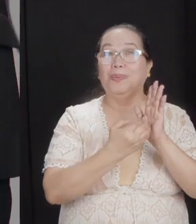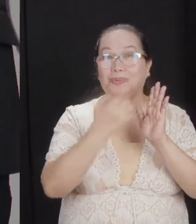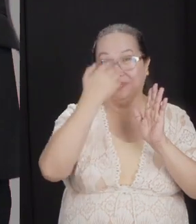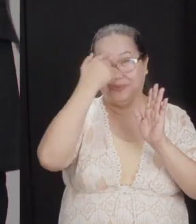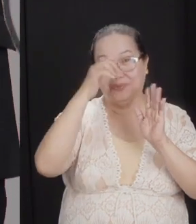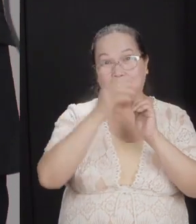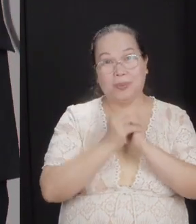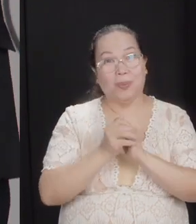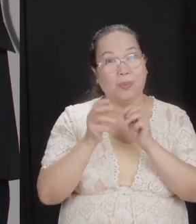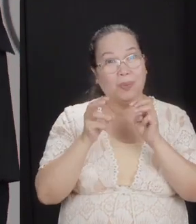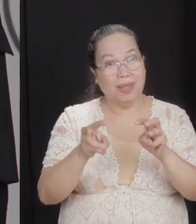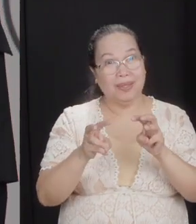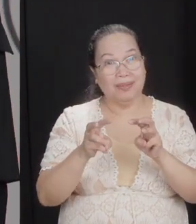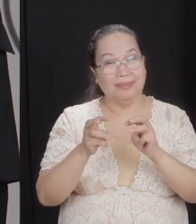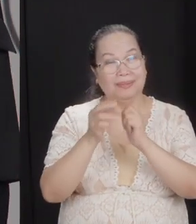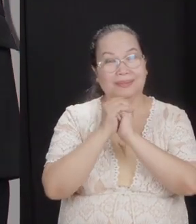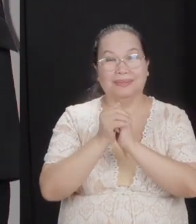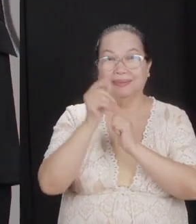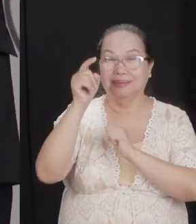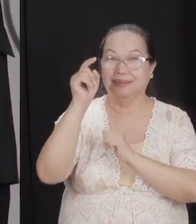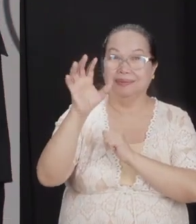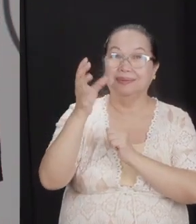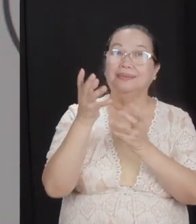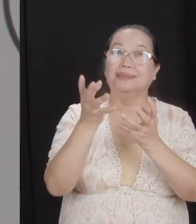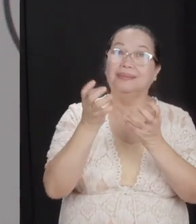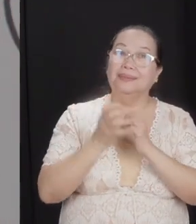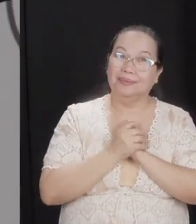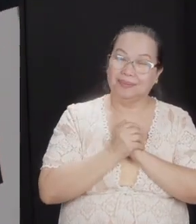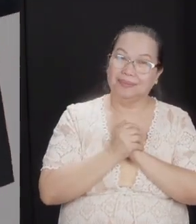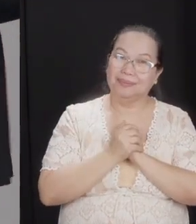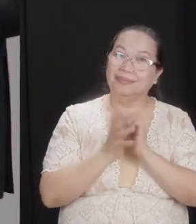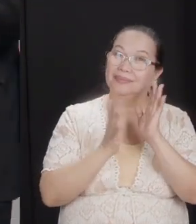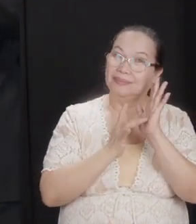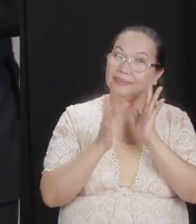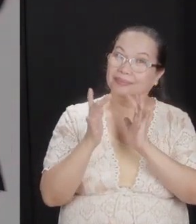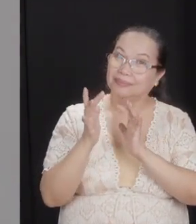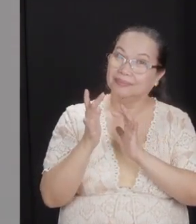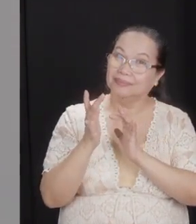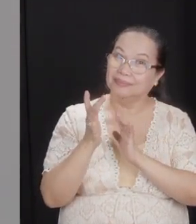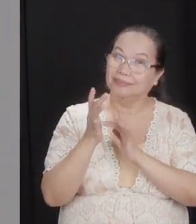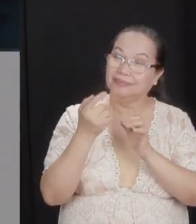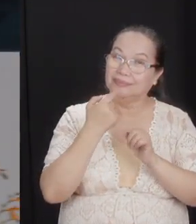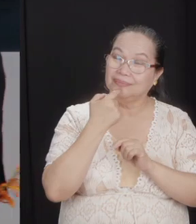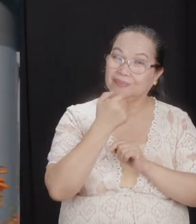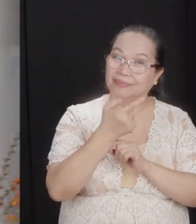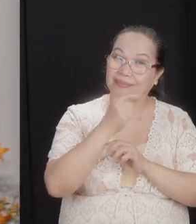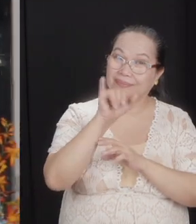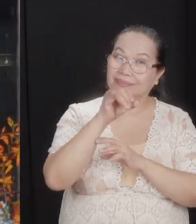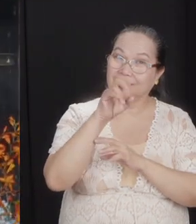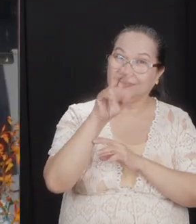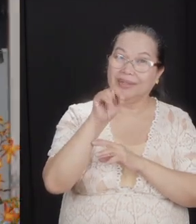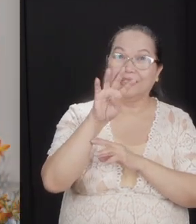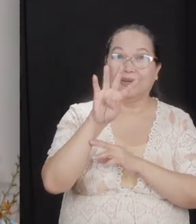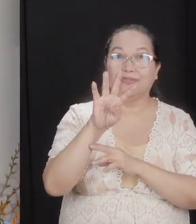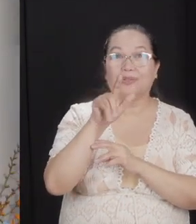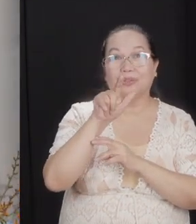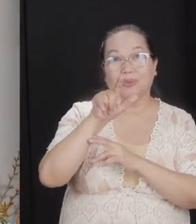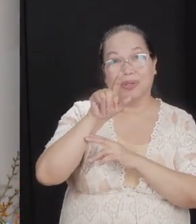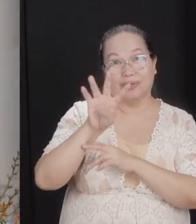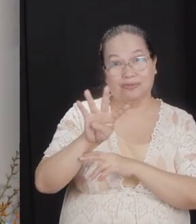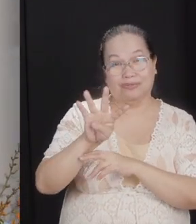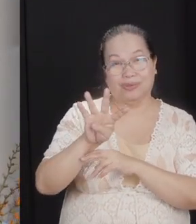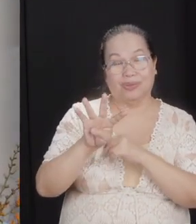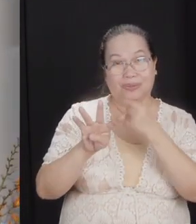is a way of worshiping God that God desires. Jesus hinted at that in John 4, 24. When he was witnessing